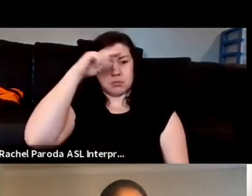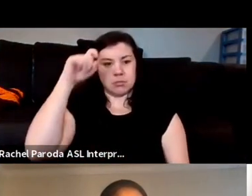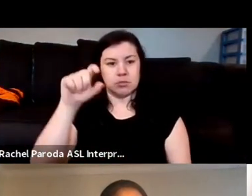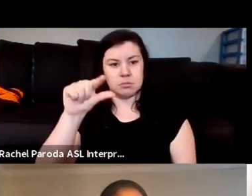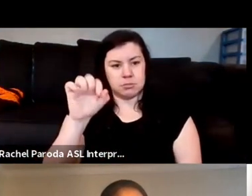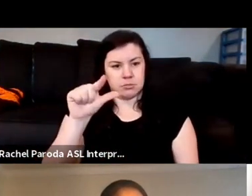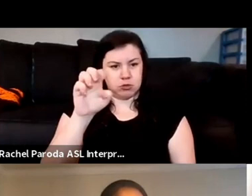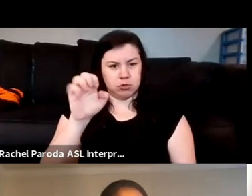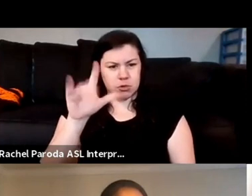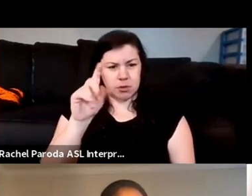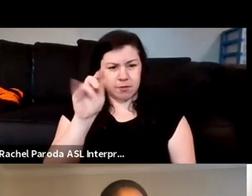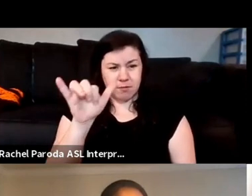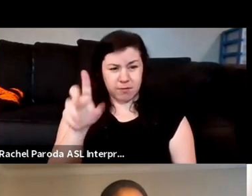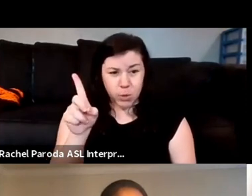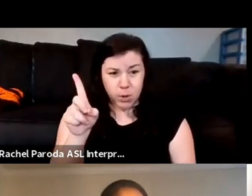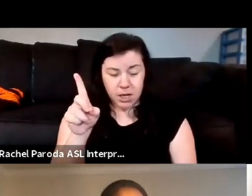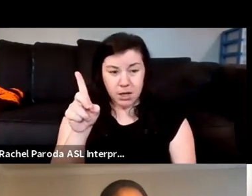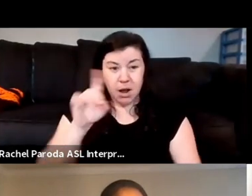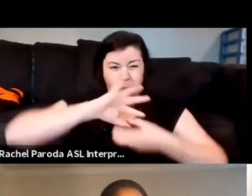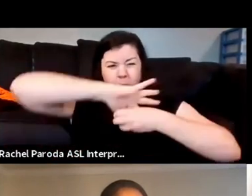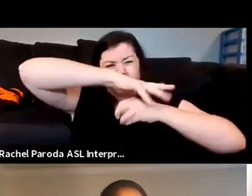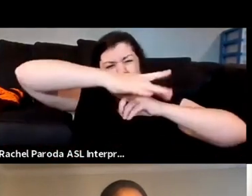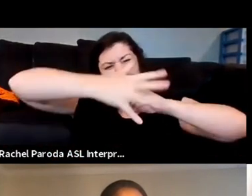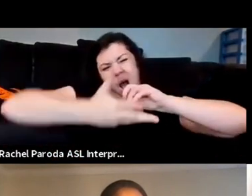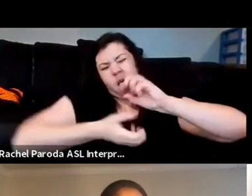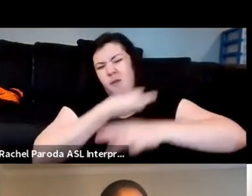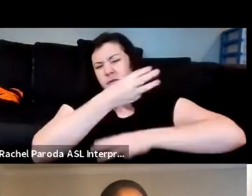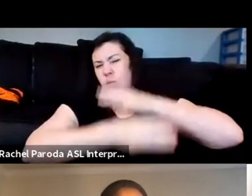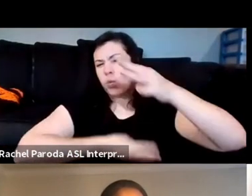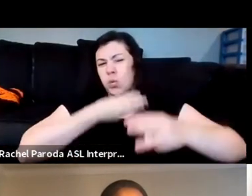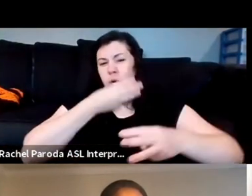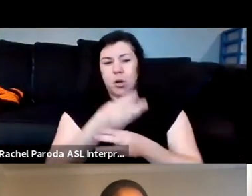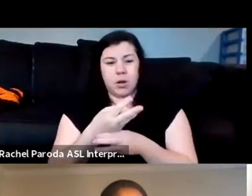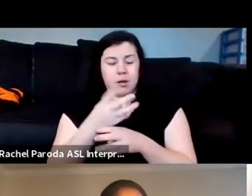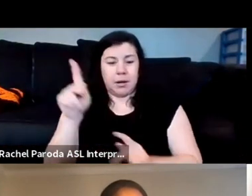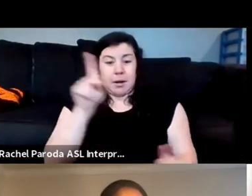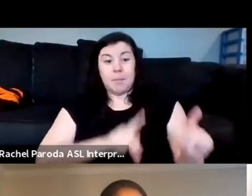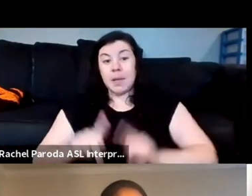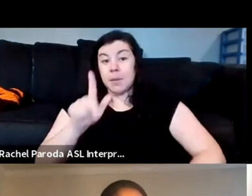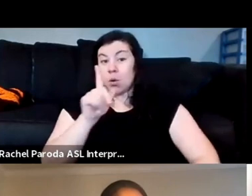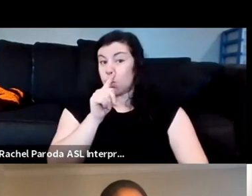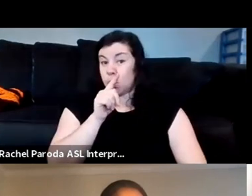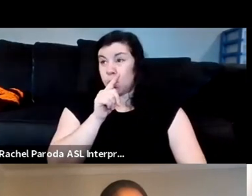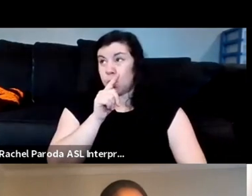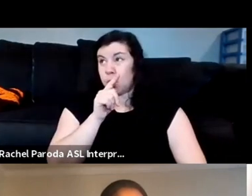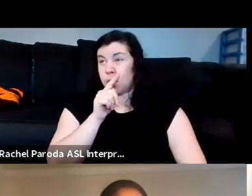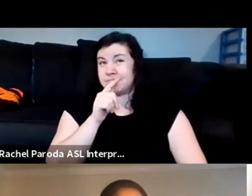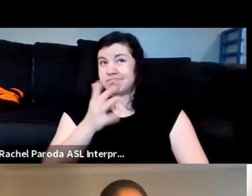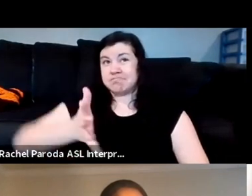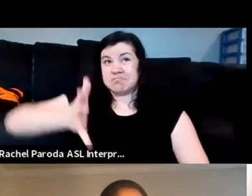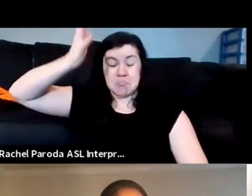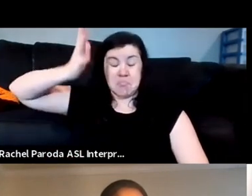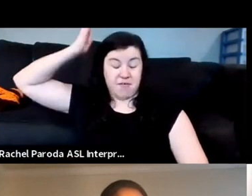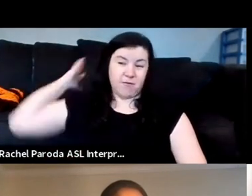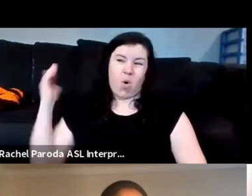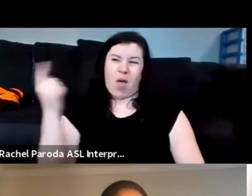everyone people that had never um people who had literally made a life work off of discrediting the work um and the